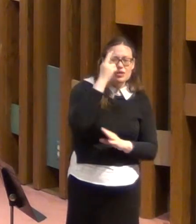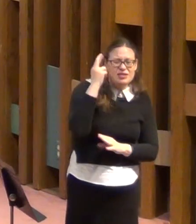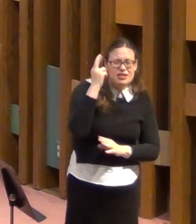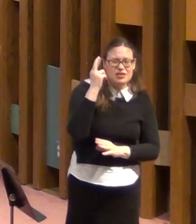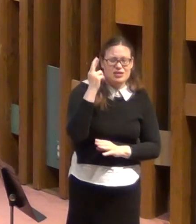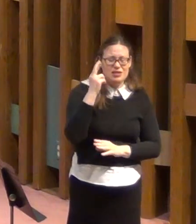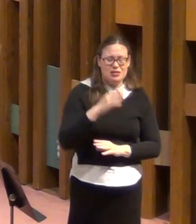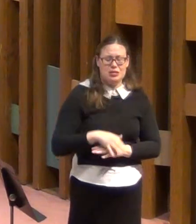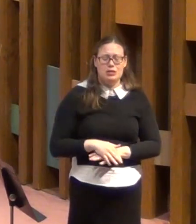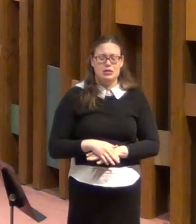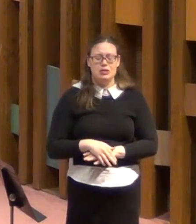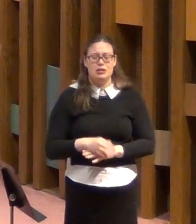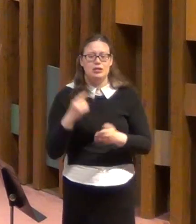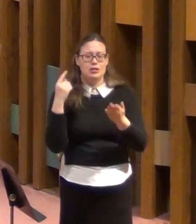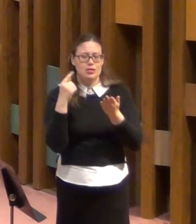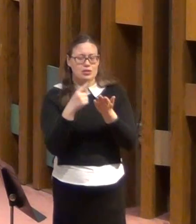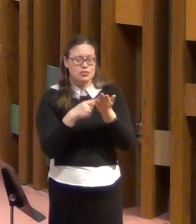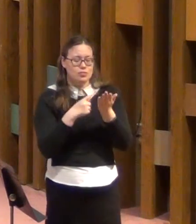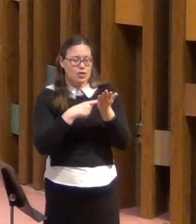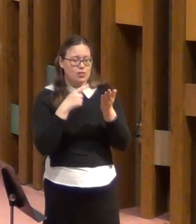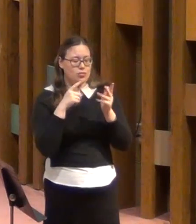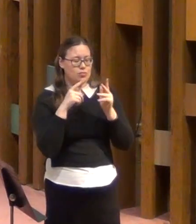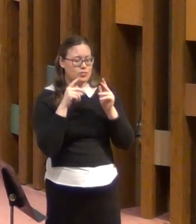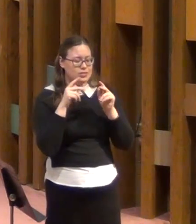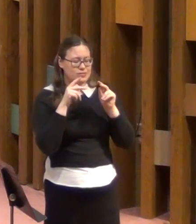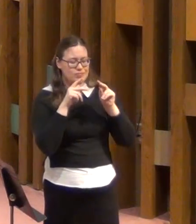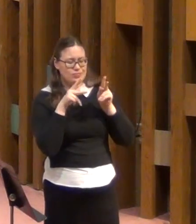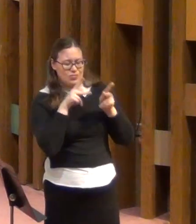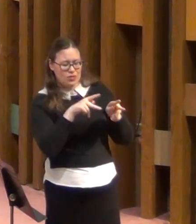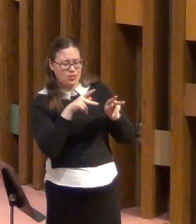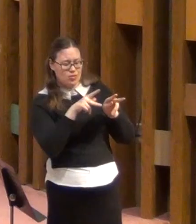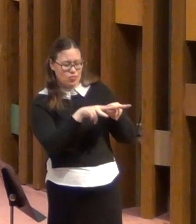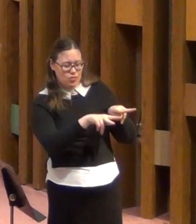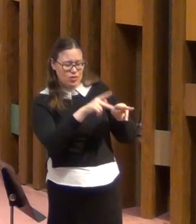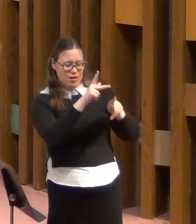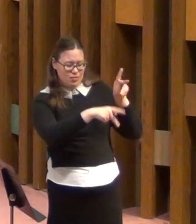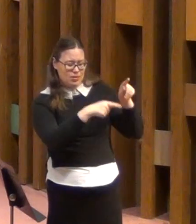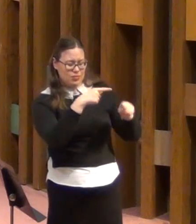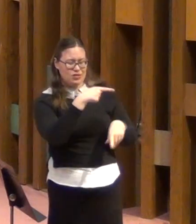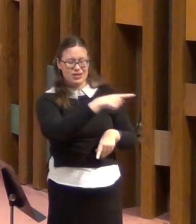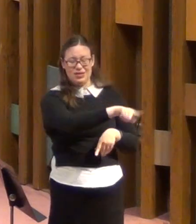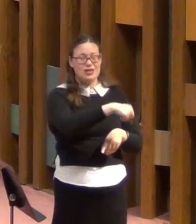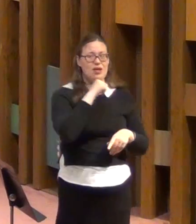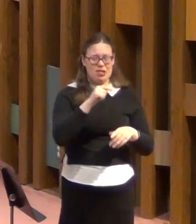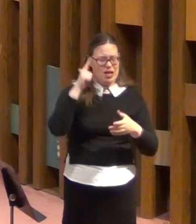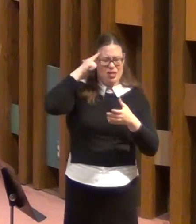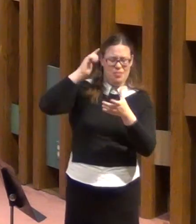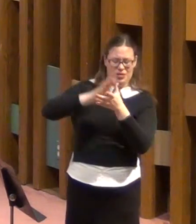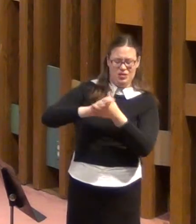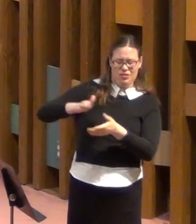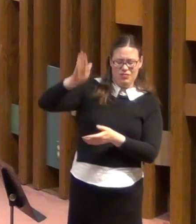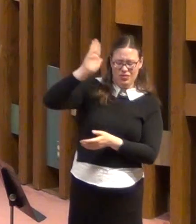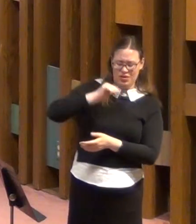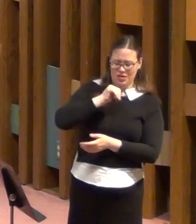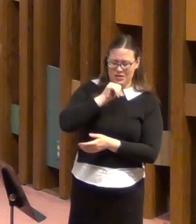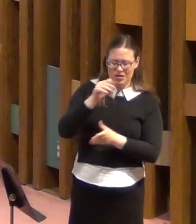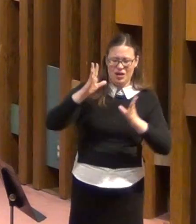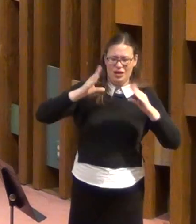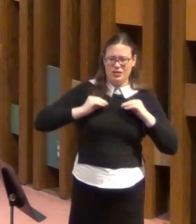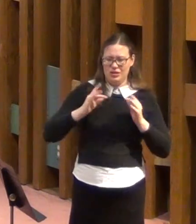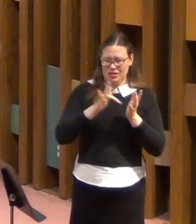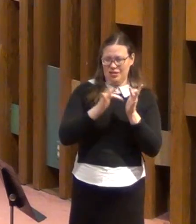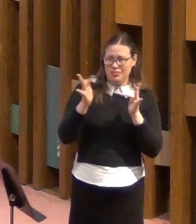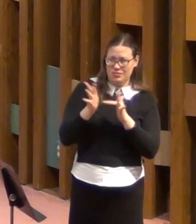We look at people in our culture who do not believe in God, who have not accepted Jesus as their Savior,